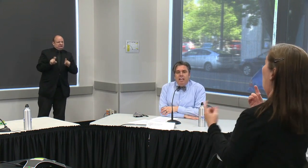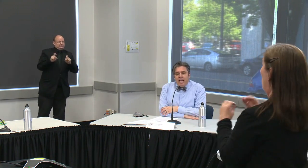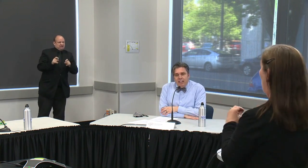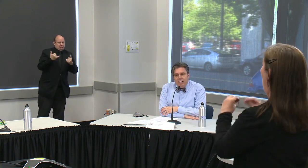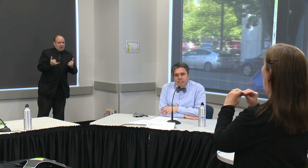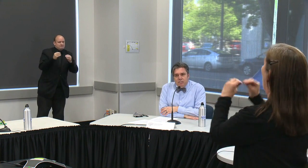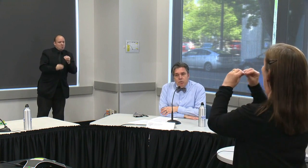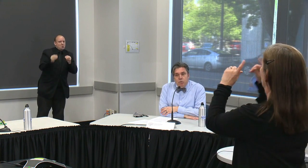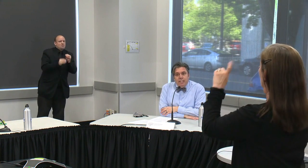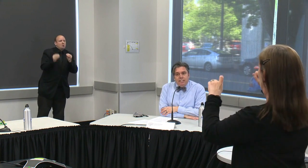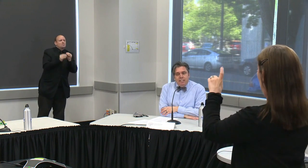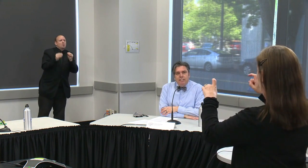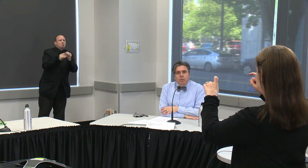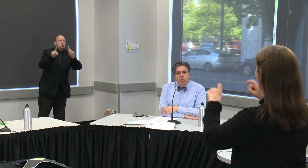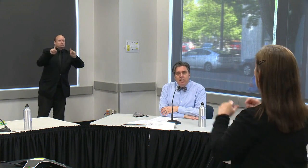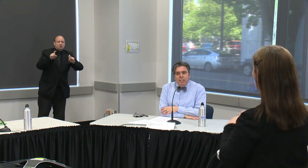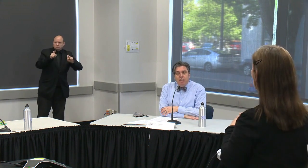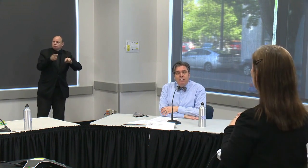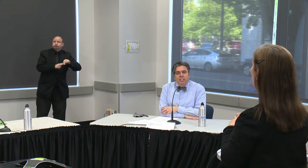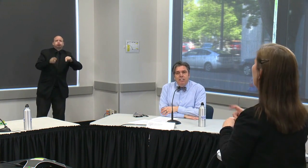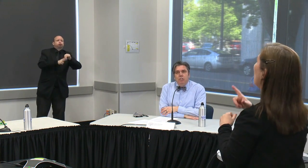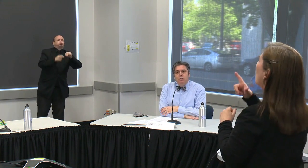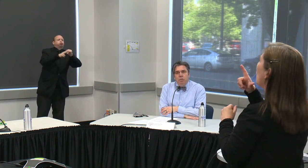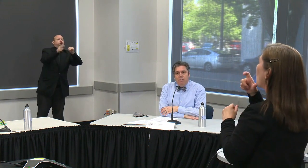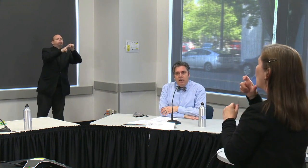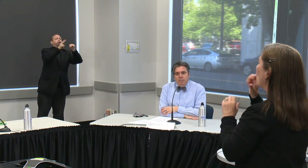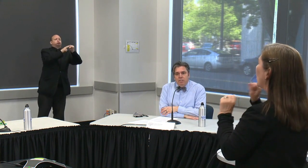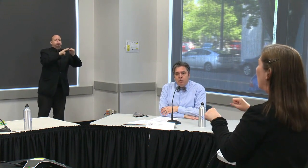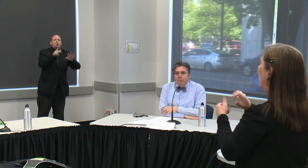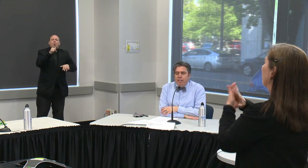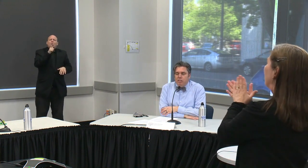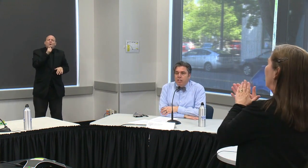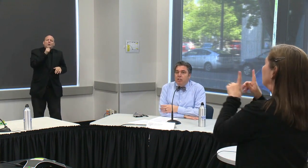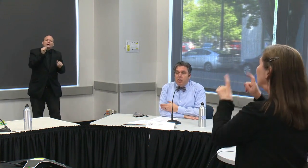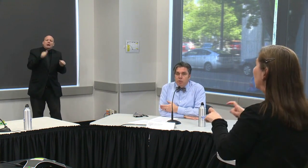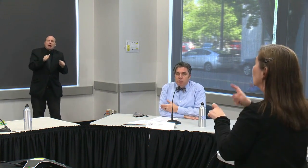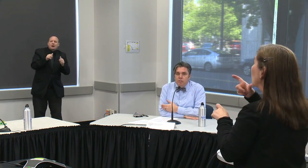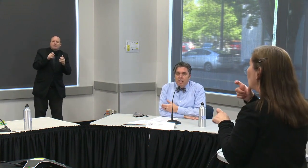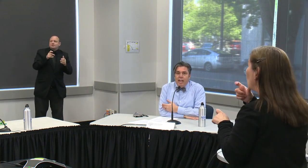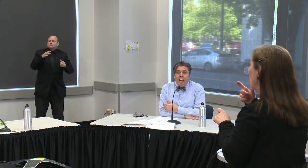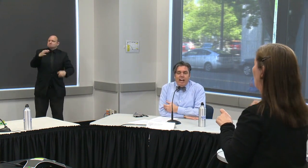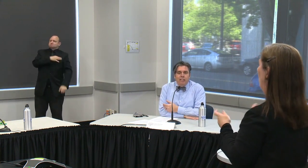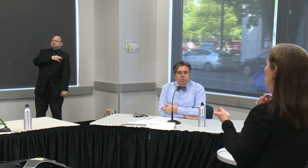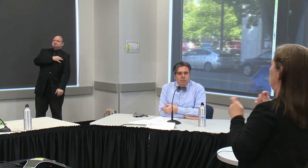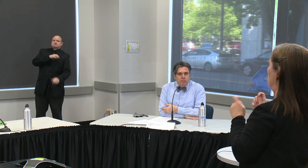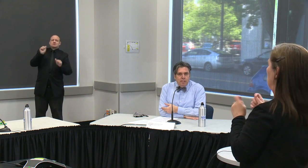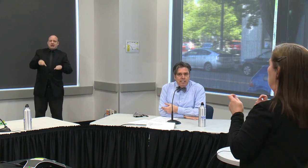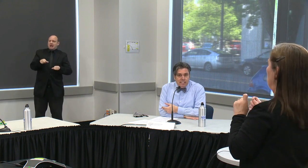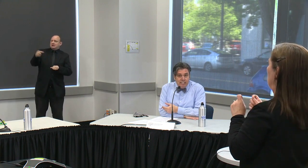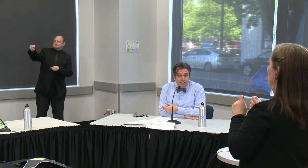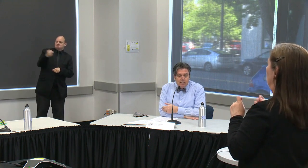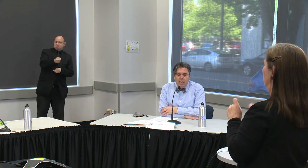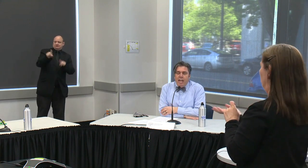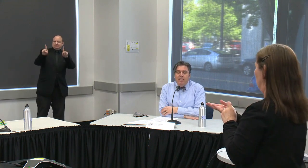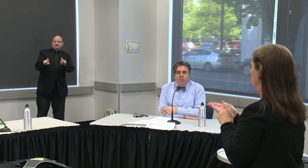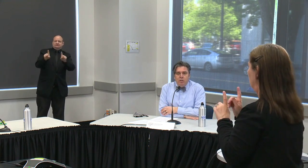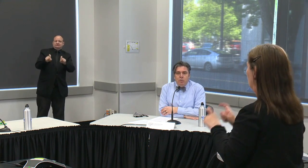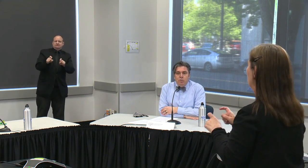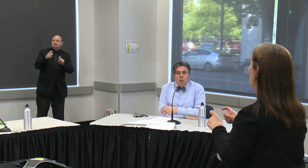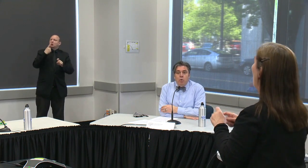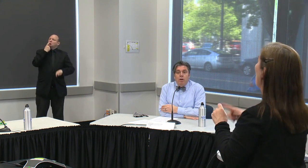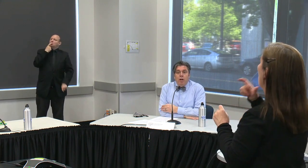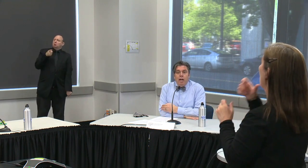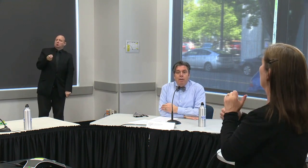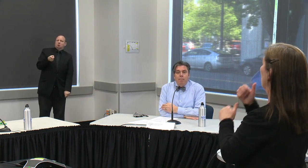the guidelines of who gets tested in oregon have continued to evolve so we make sure that those those at highest risk for the disease and